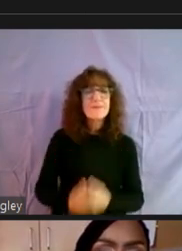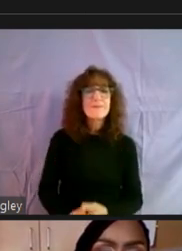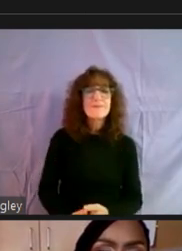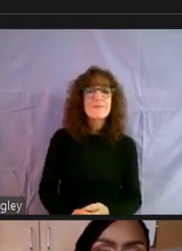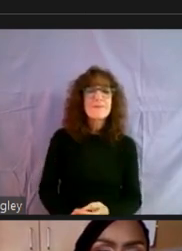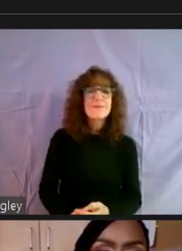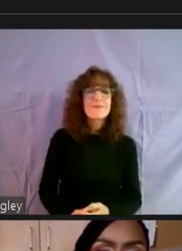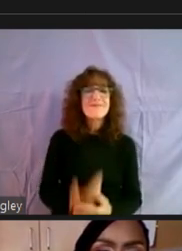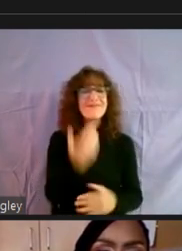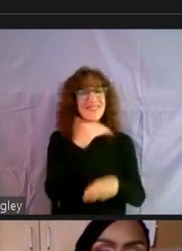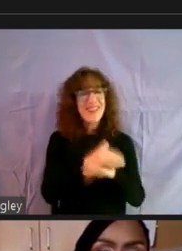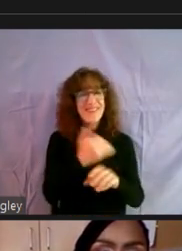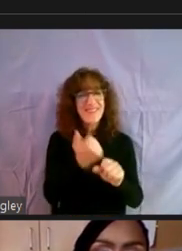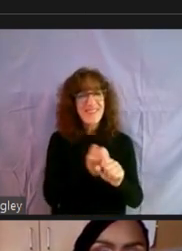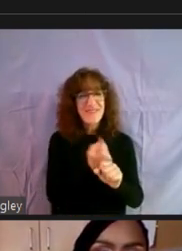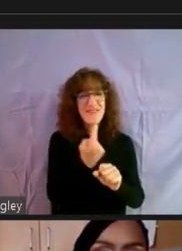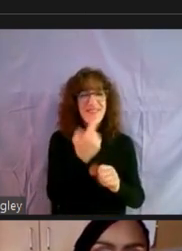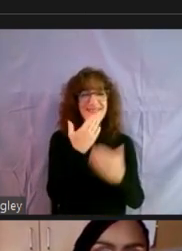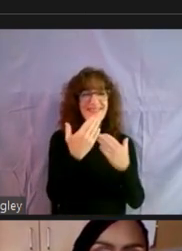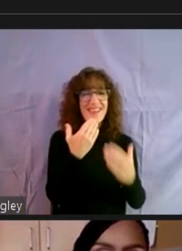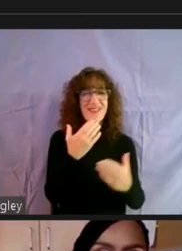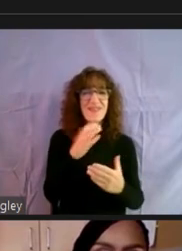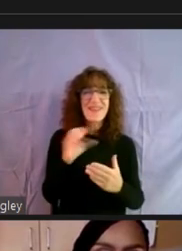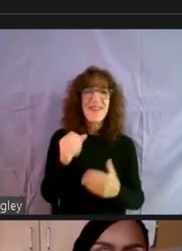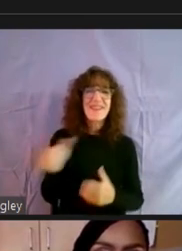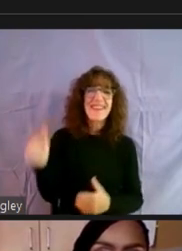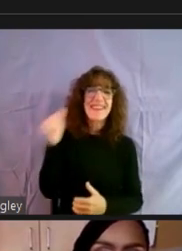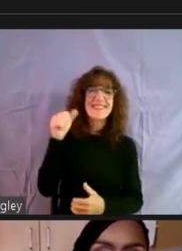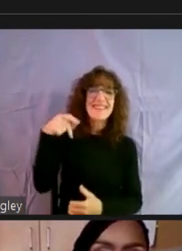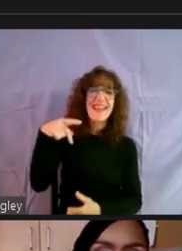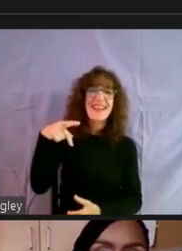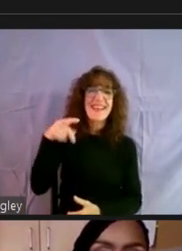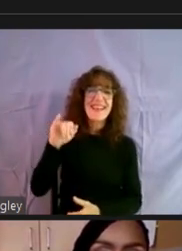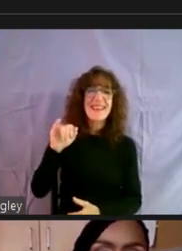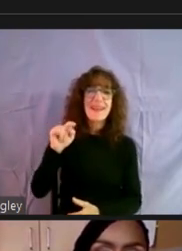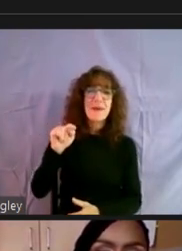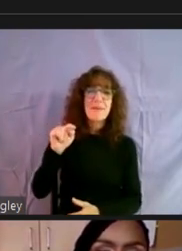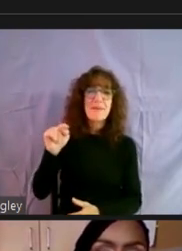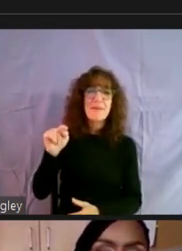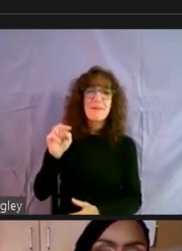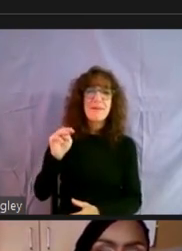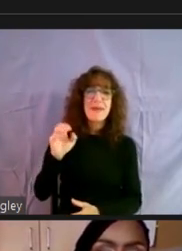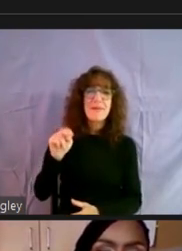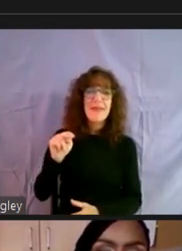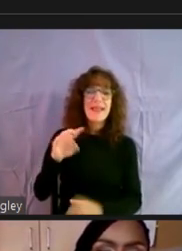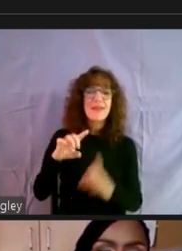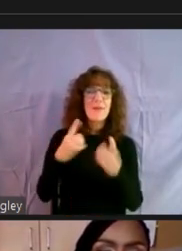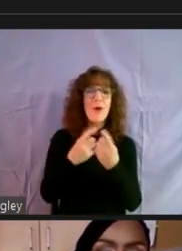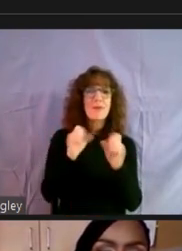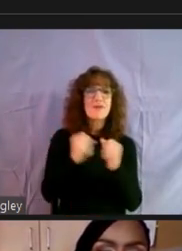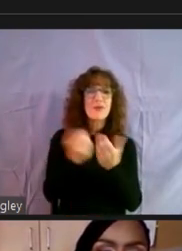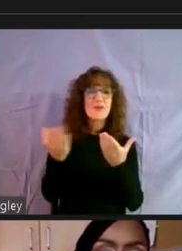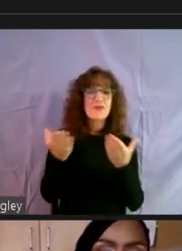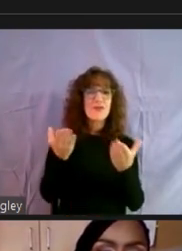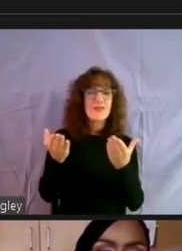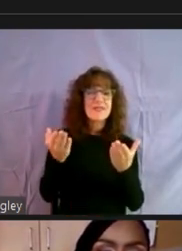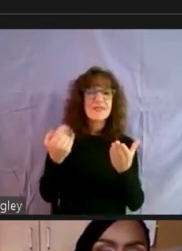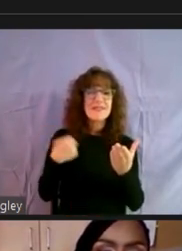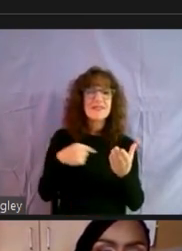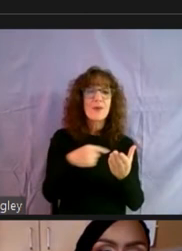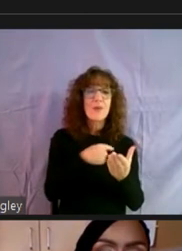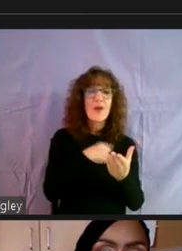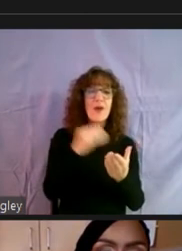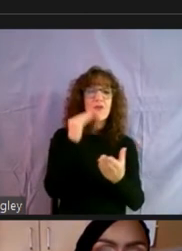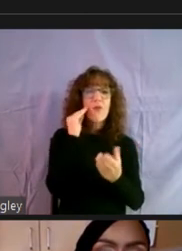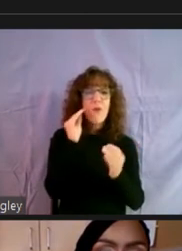Good evening, everyone. Thank you. County Executive Pittman. Um, we at the department of social services, we are the homeless